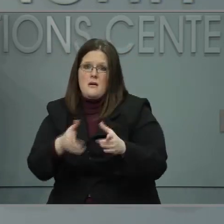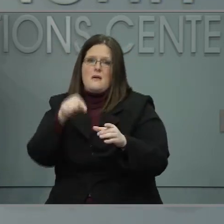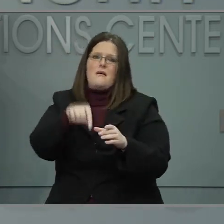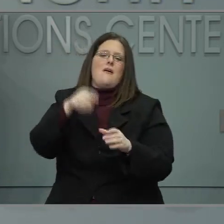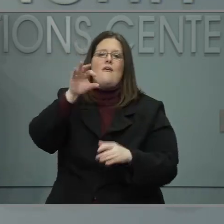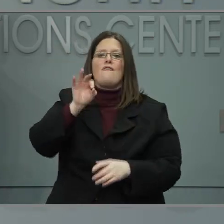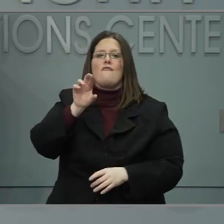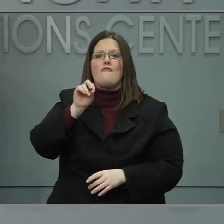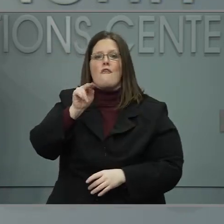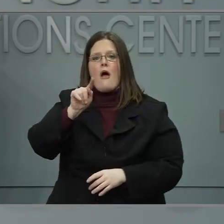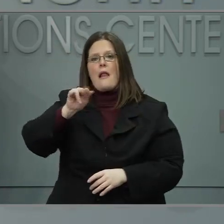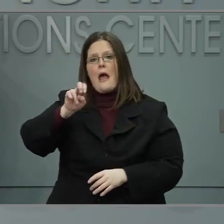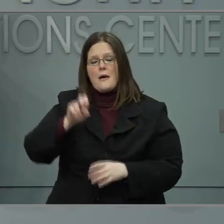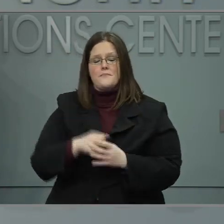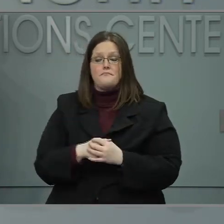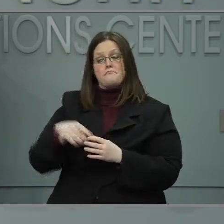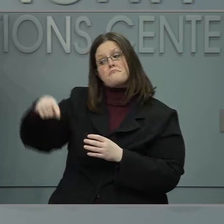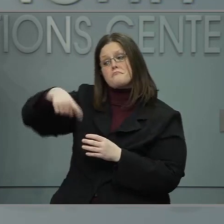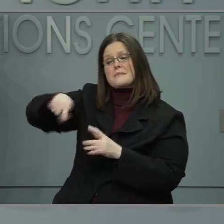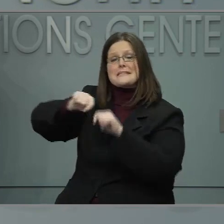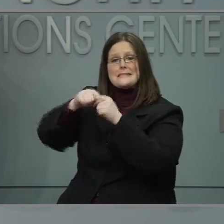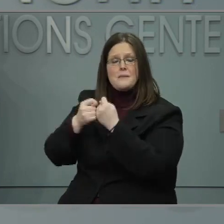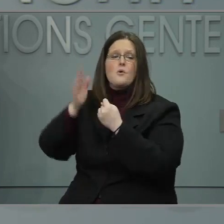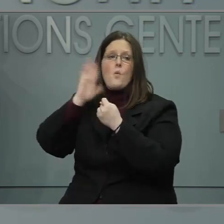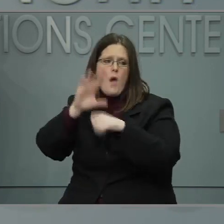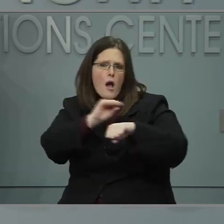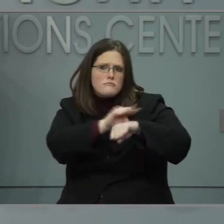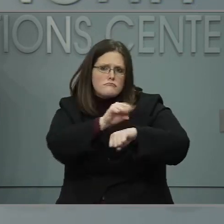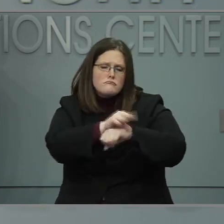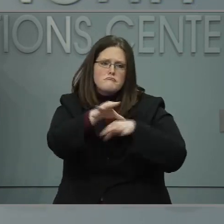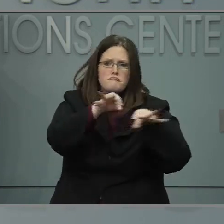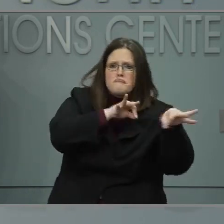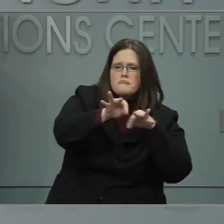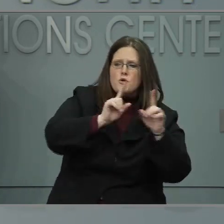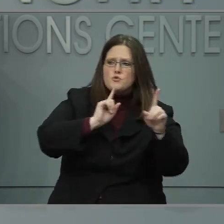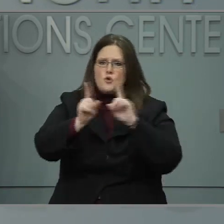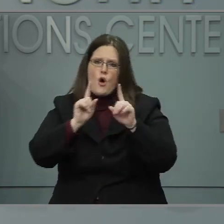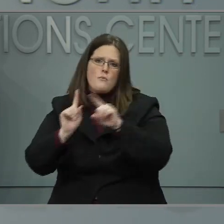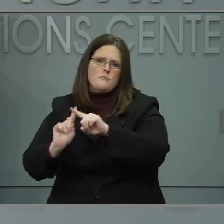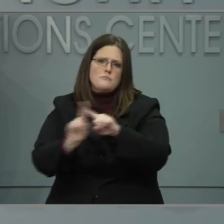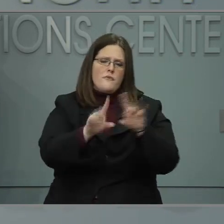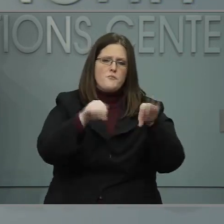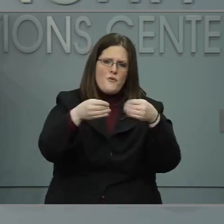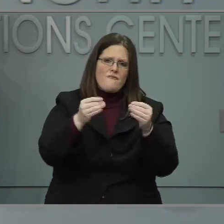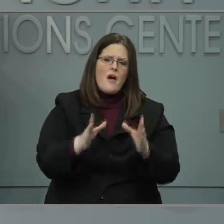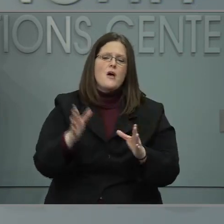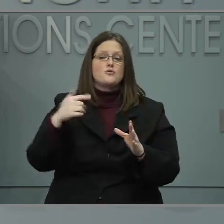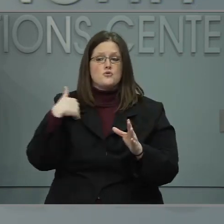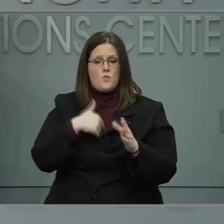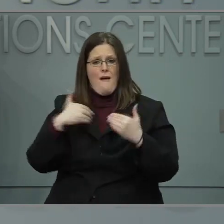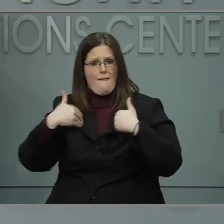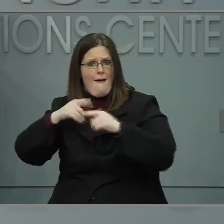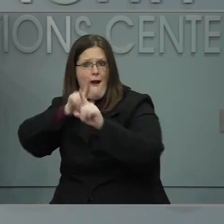talked to providers and worked through it, and we'll be trying to get that information out as soon as possible.